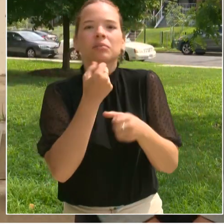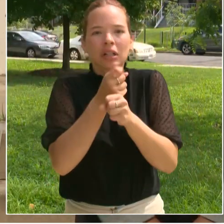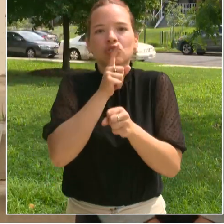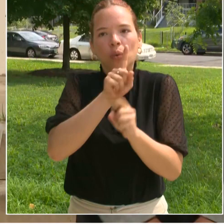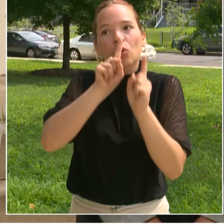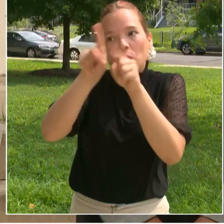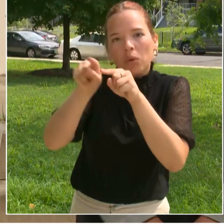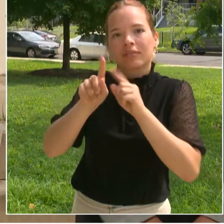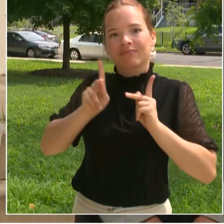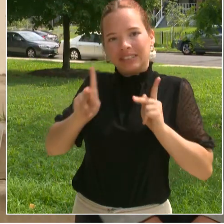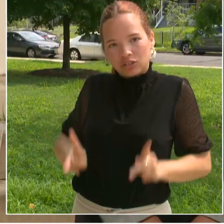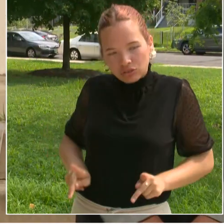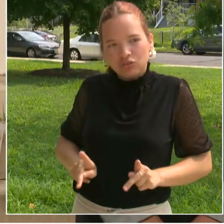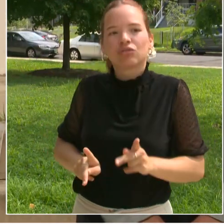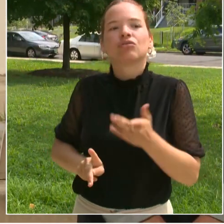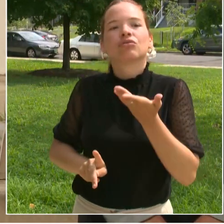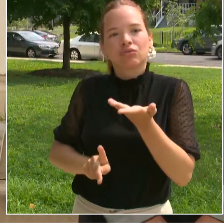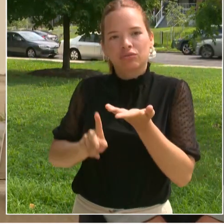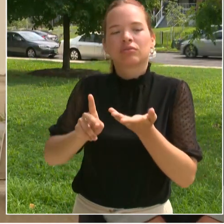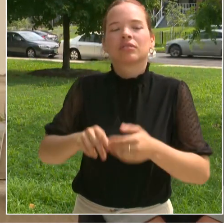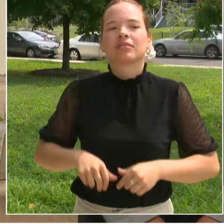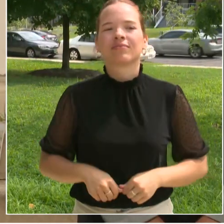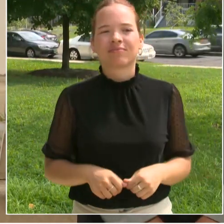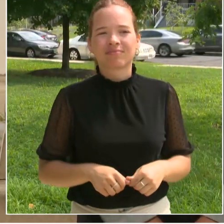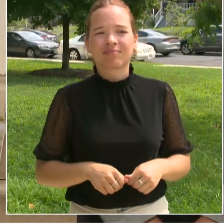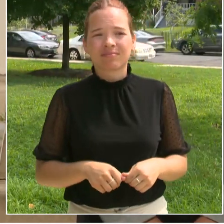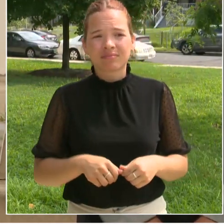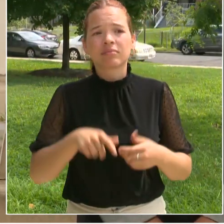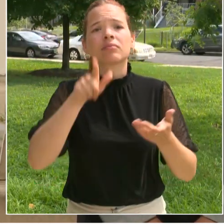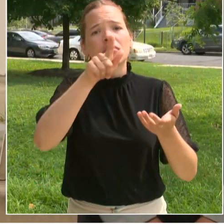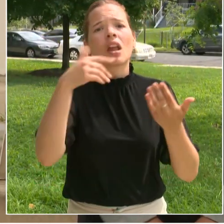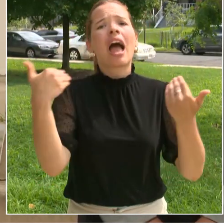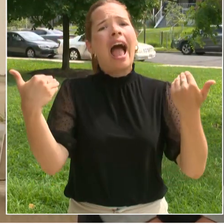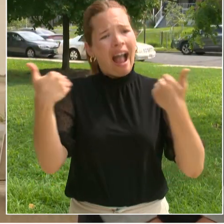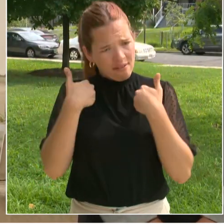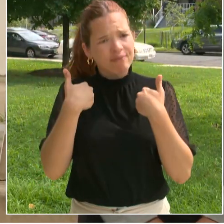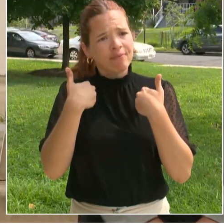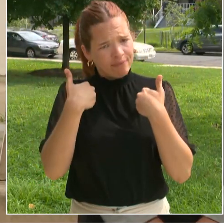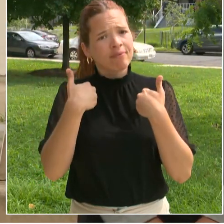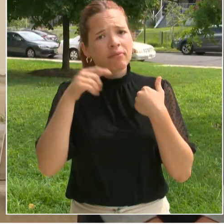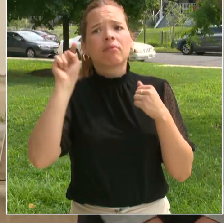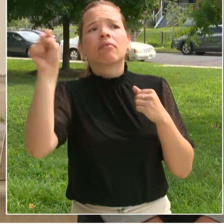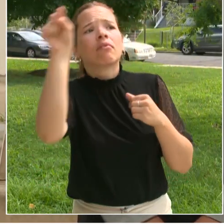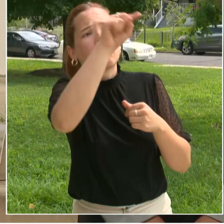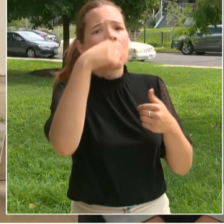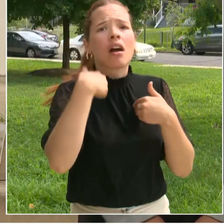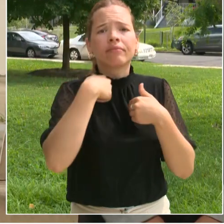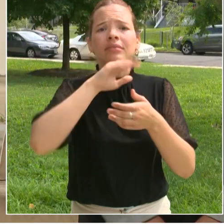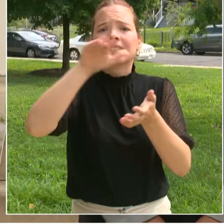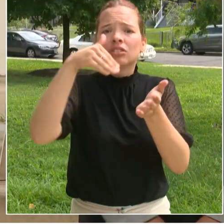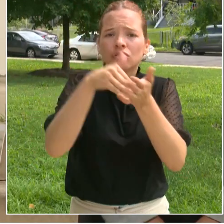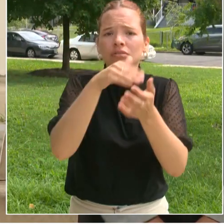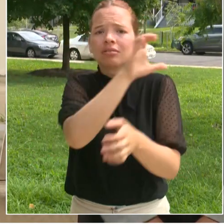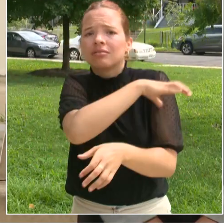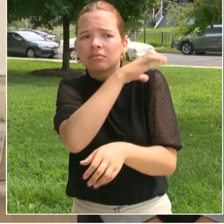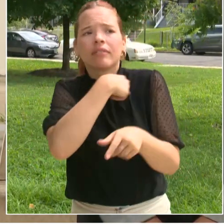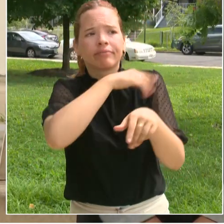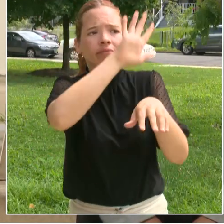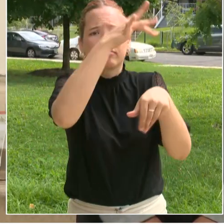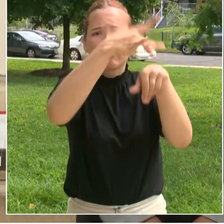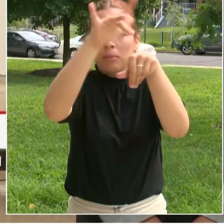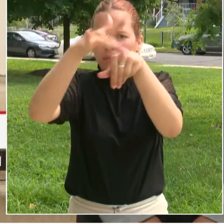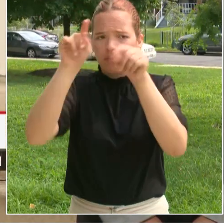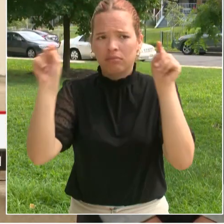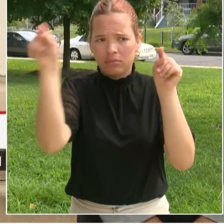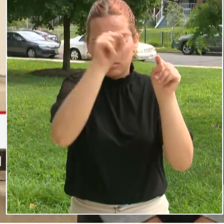in the seven school-based health centers around the city. We have traditionally focused on the students who are